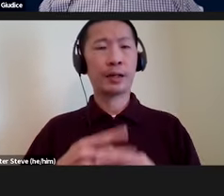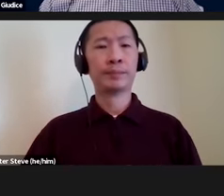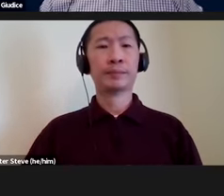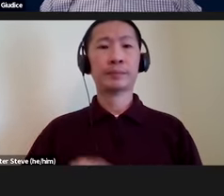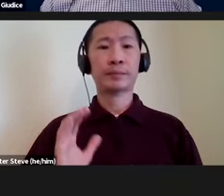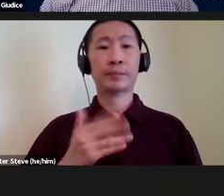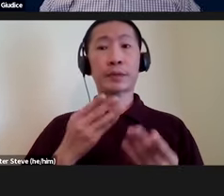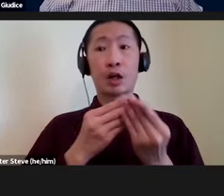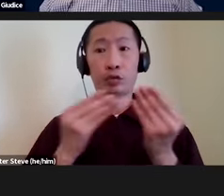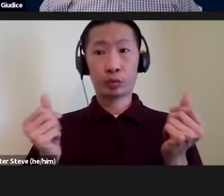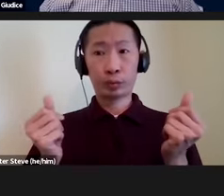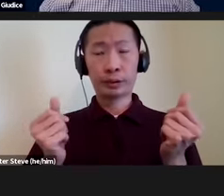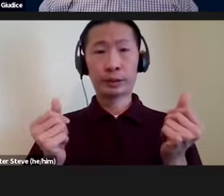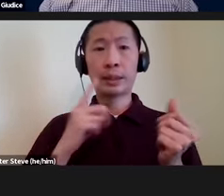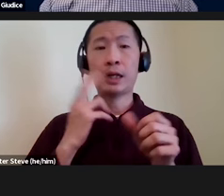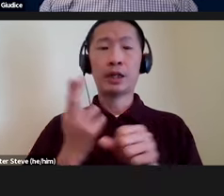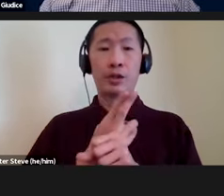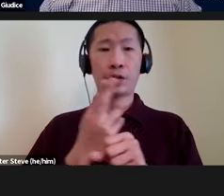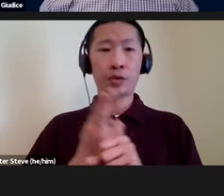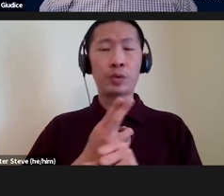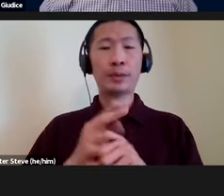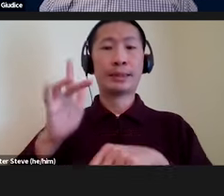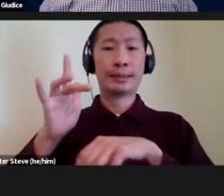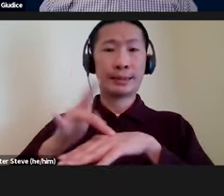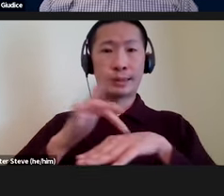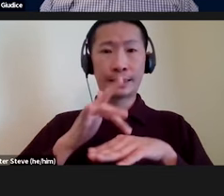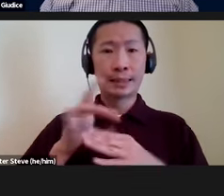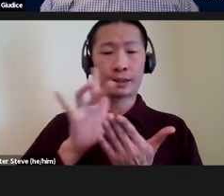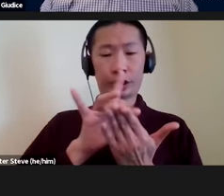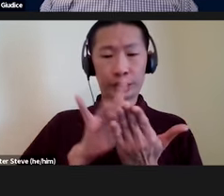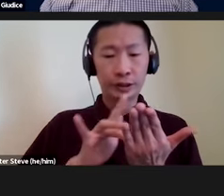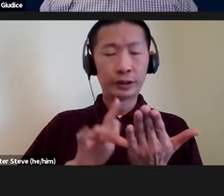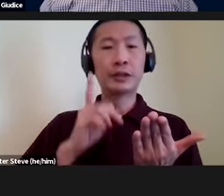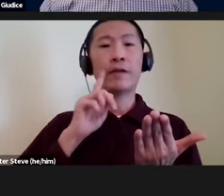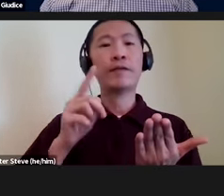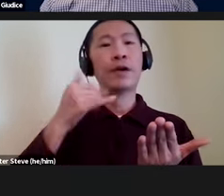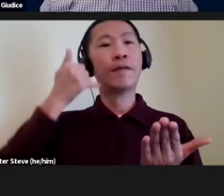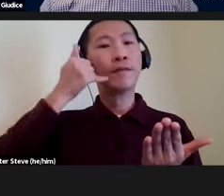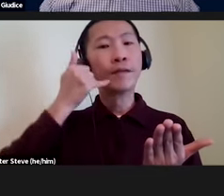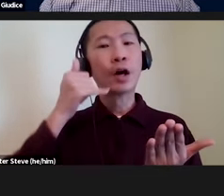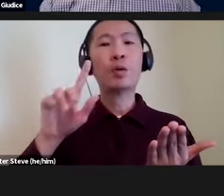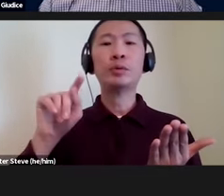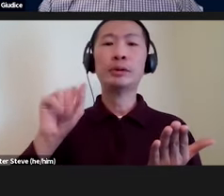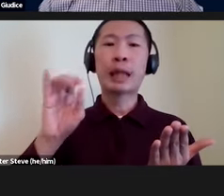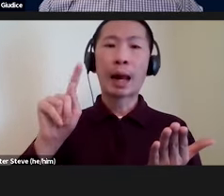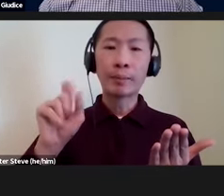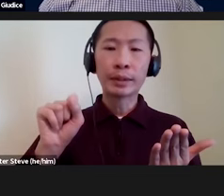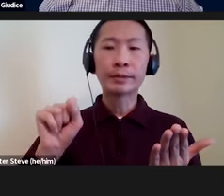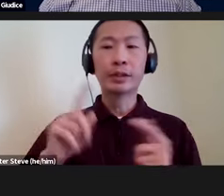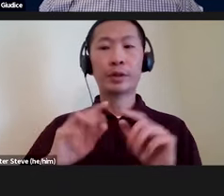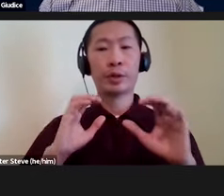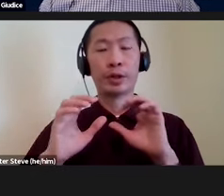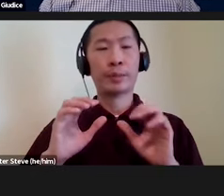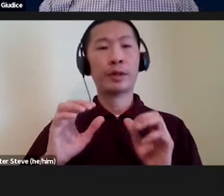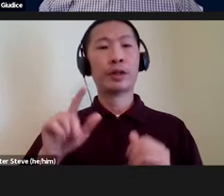solution uses the touch screen of smart devices, so phones and tablets, to communicate